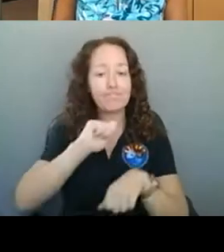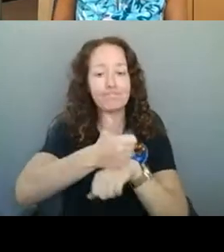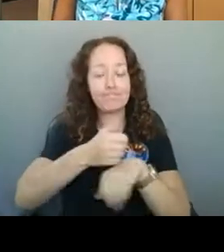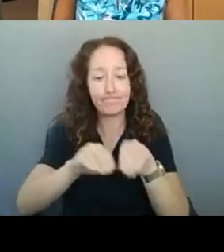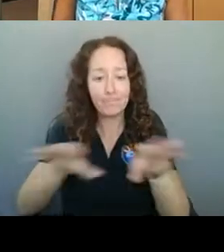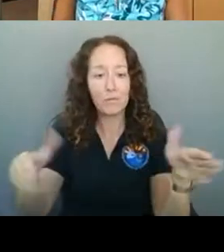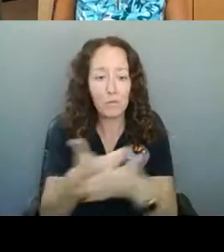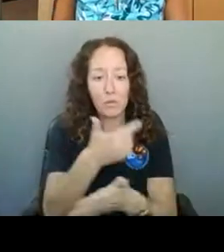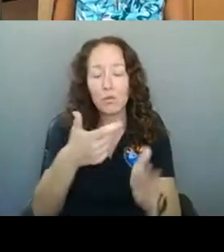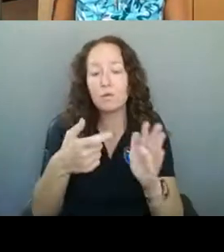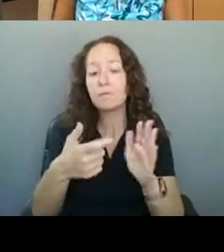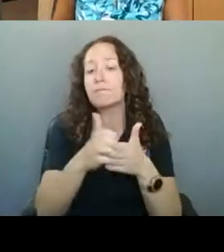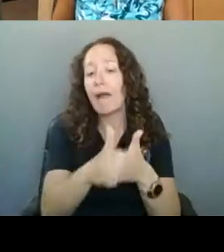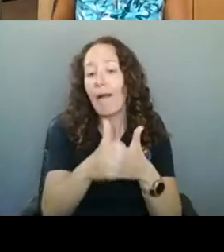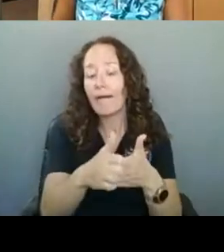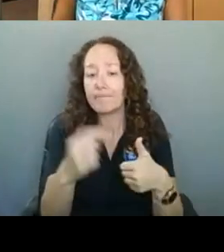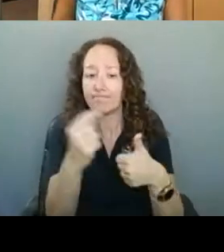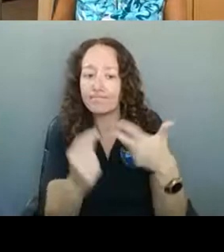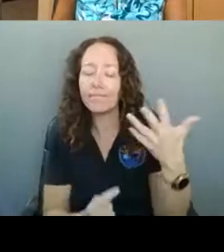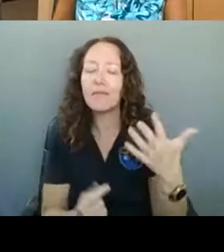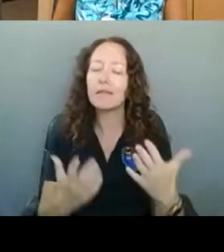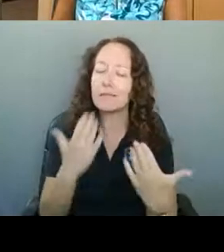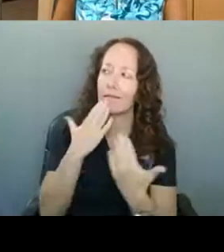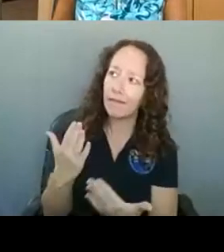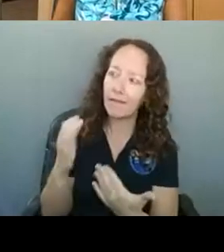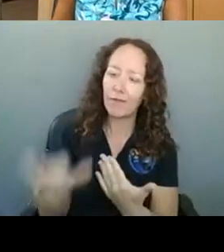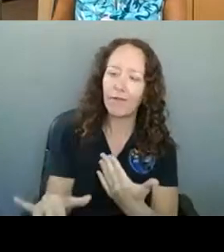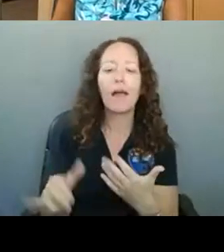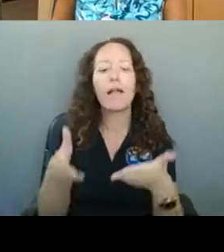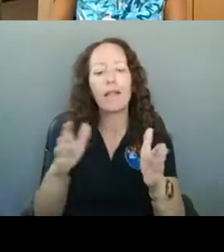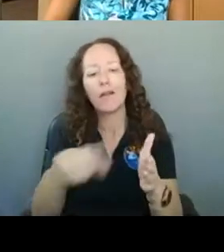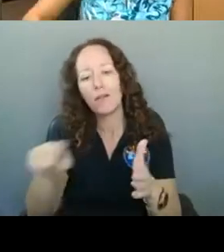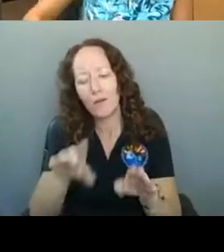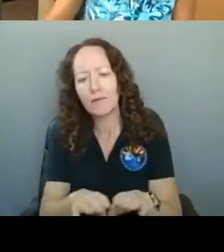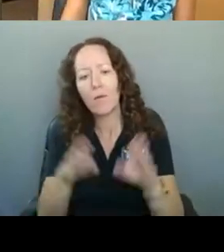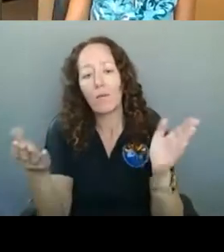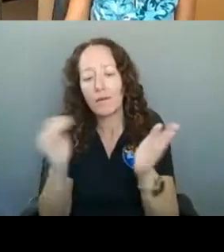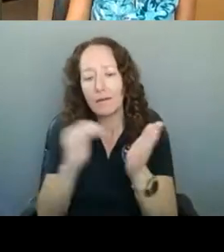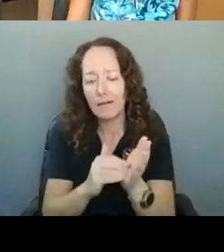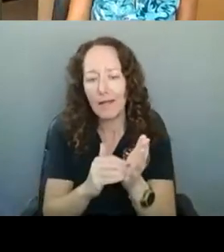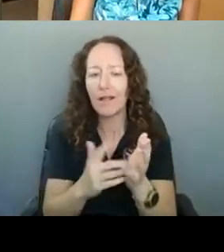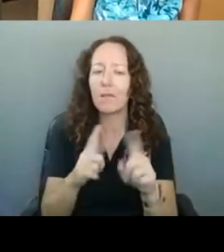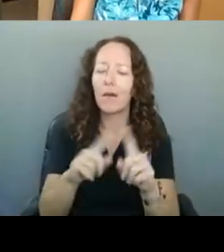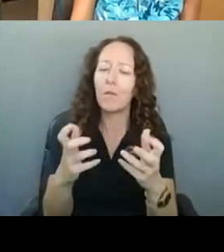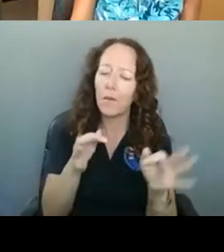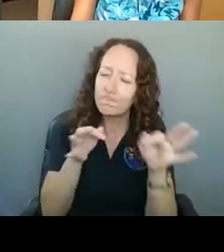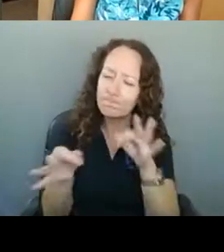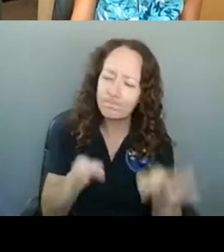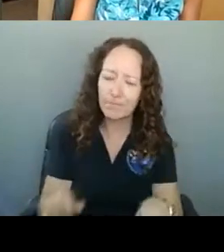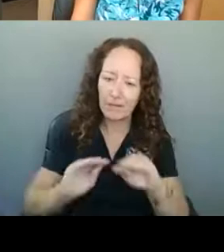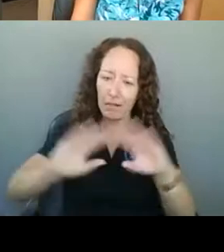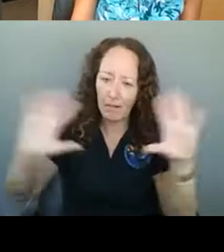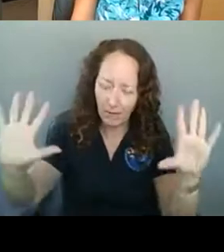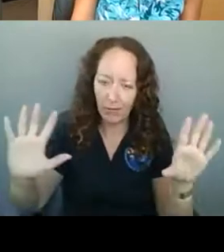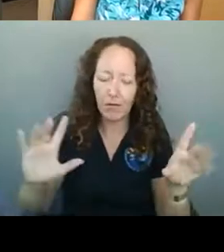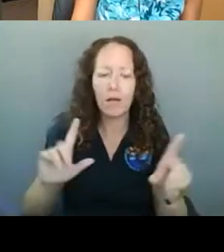reopening. And we want to bring clarity around that. But just know that we're doing everything we can every day here. And you are